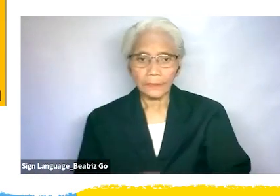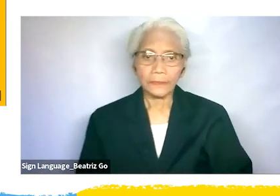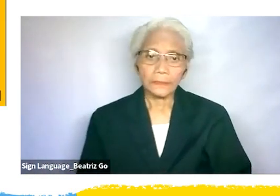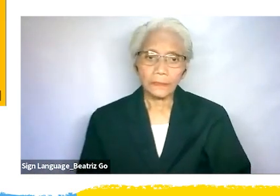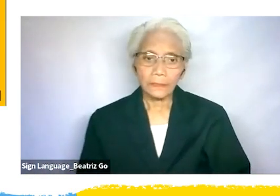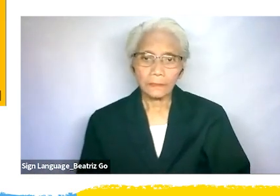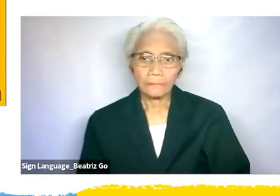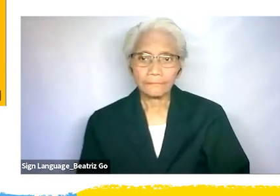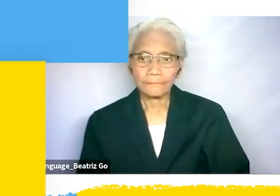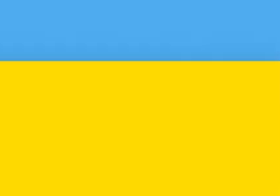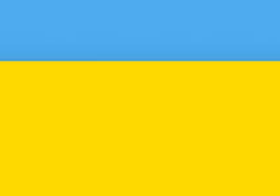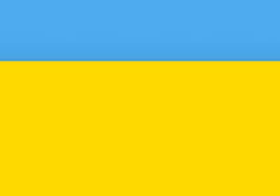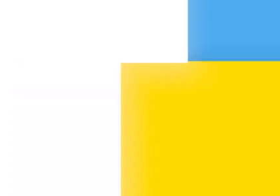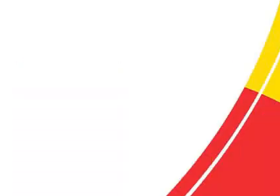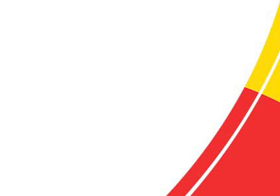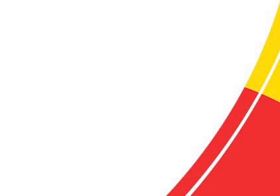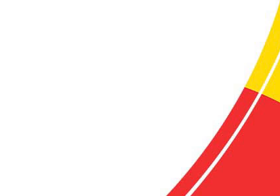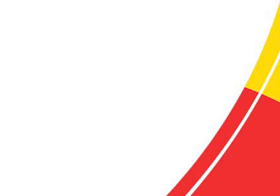Thank you very much.